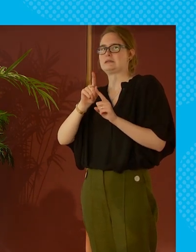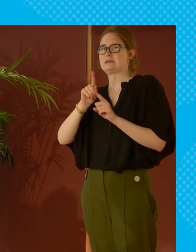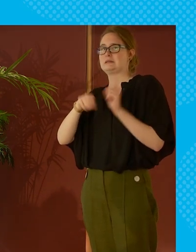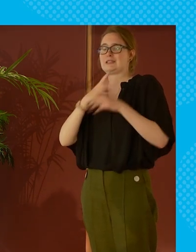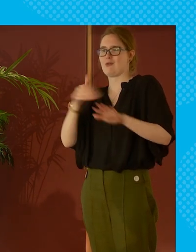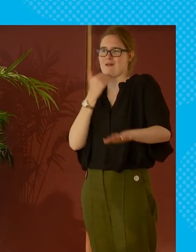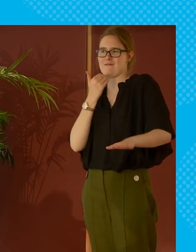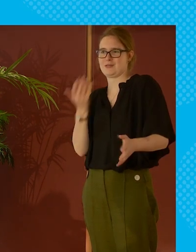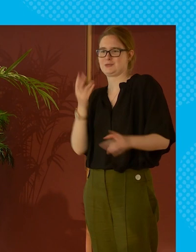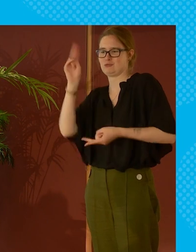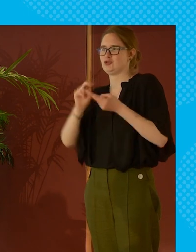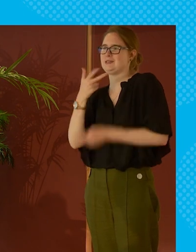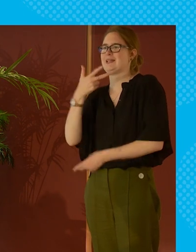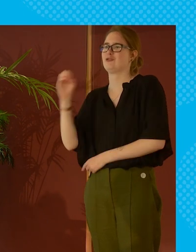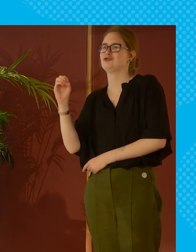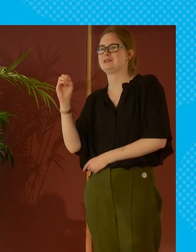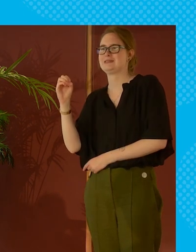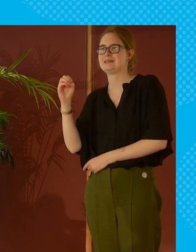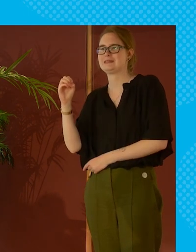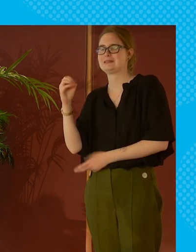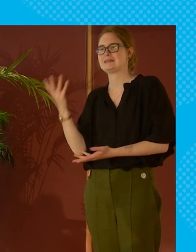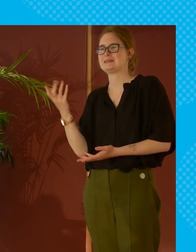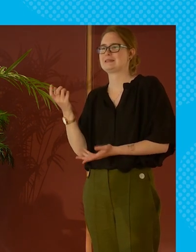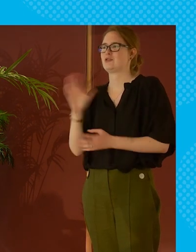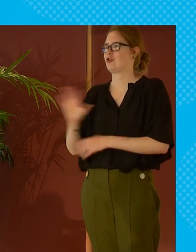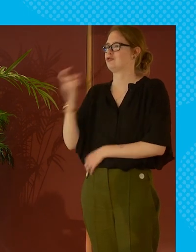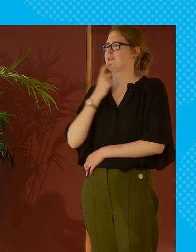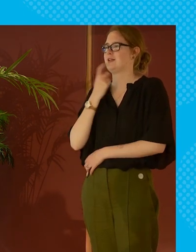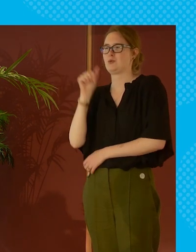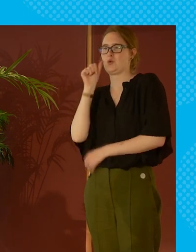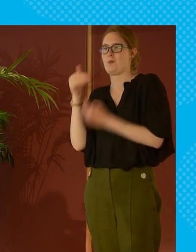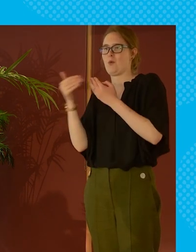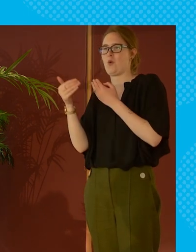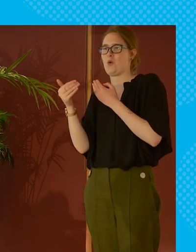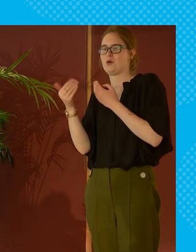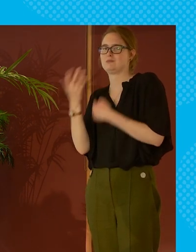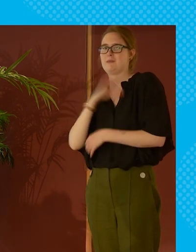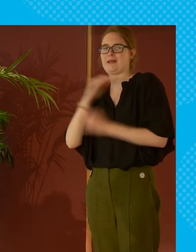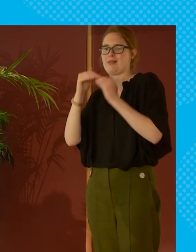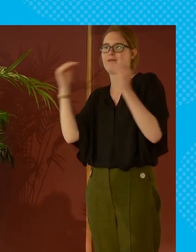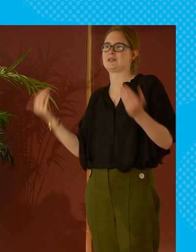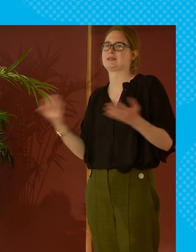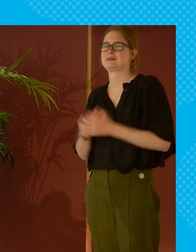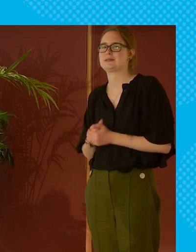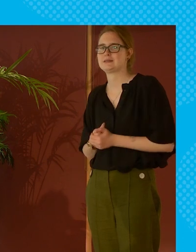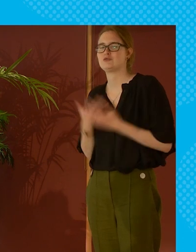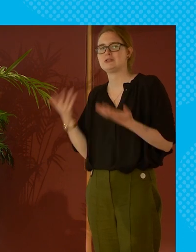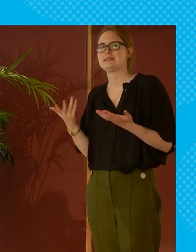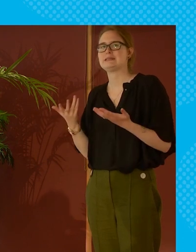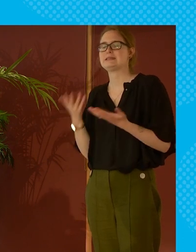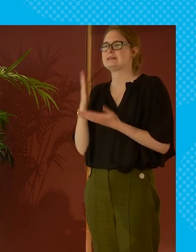not sufficient um you know that's especially in a country like finland it's probably no more than your basic benefit benefit levels